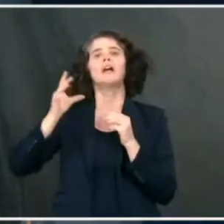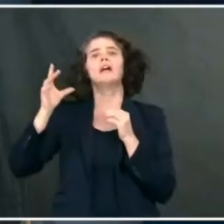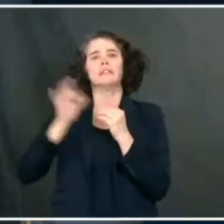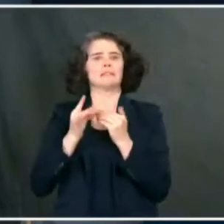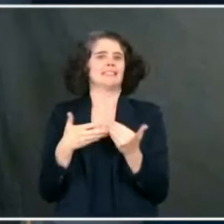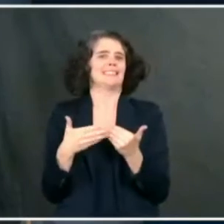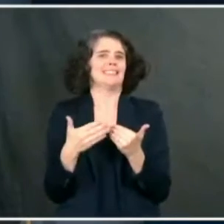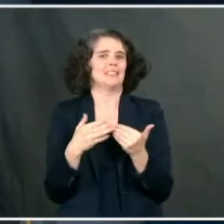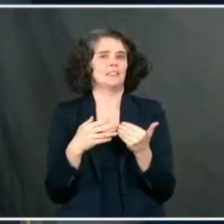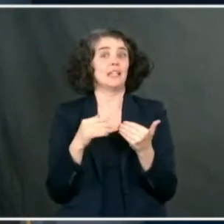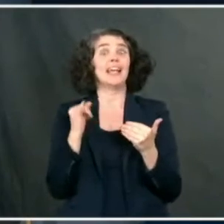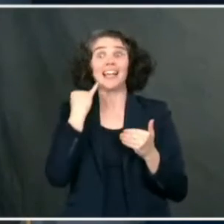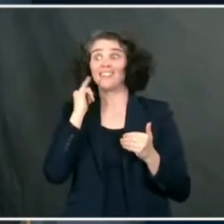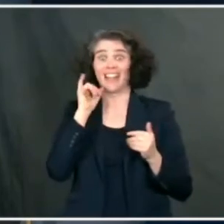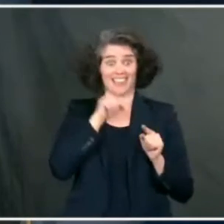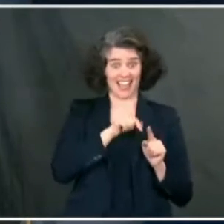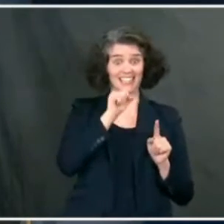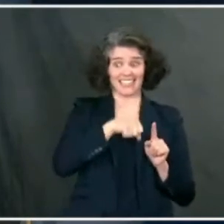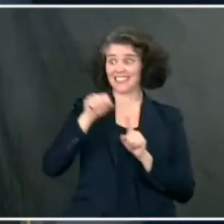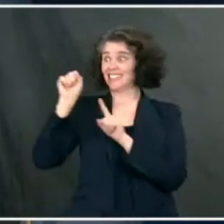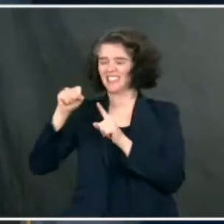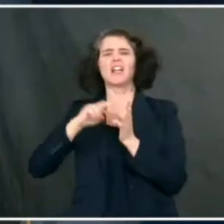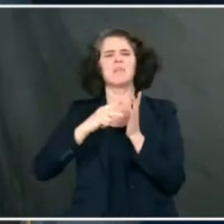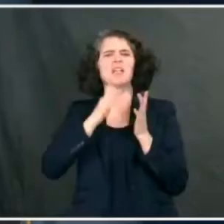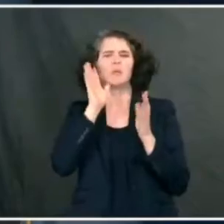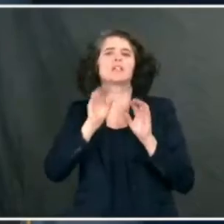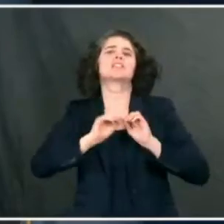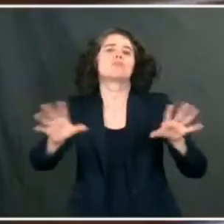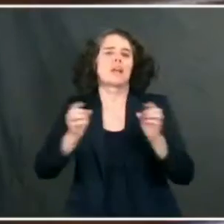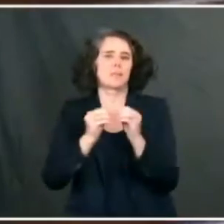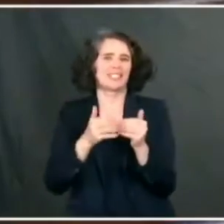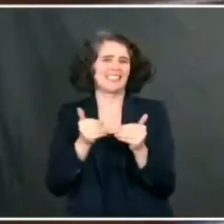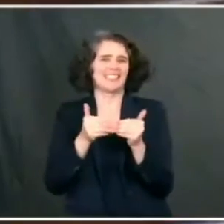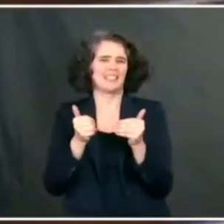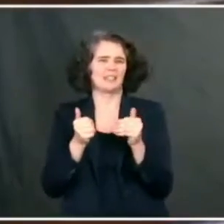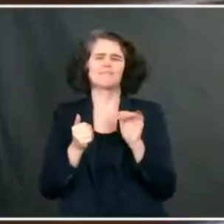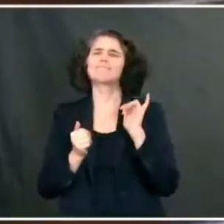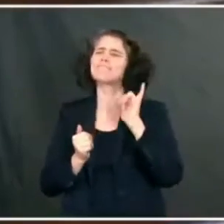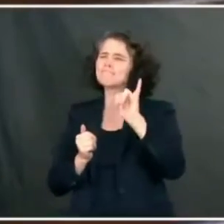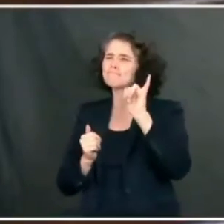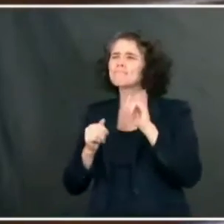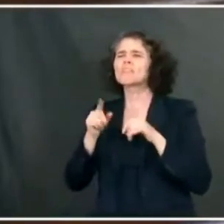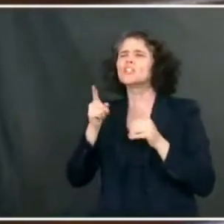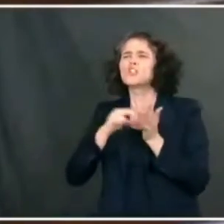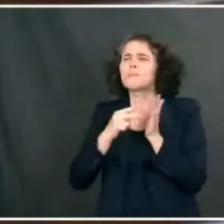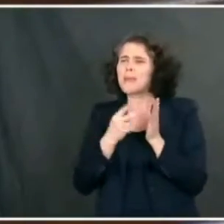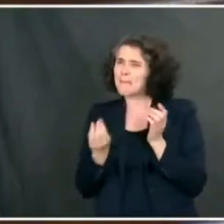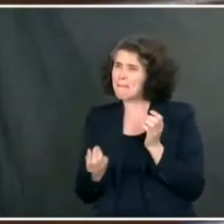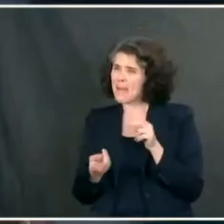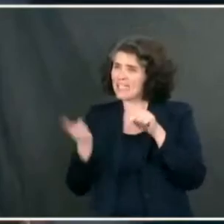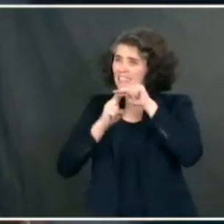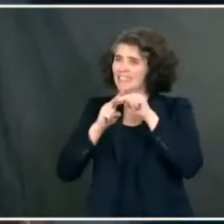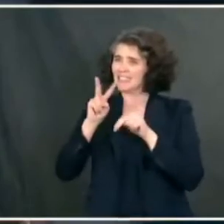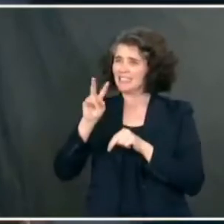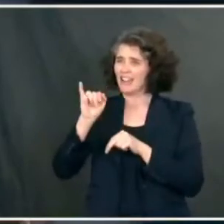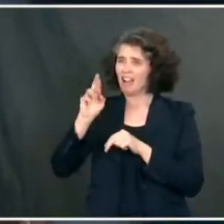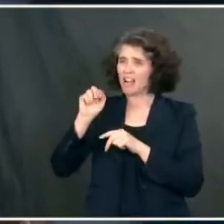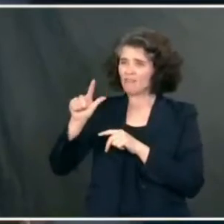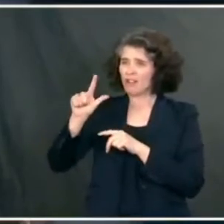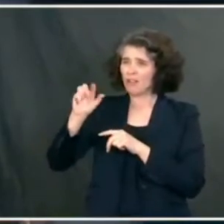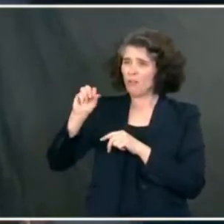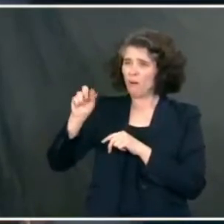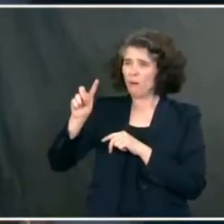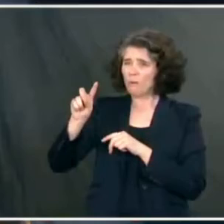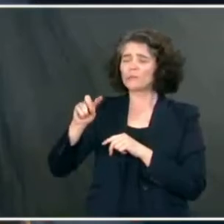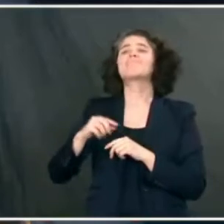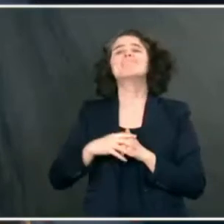likely will spread easier. So it doesn't mean that you'd have more viral load? Oh, you could. Yes. In fact, it would